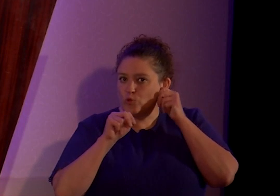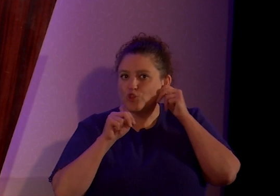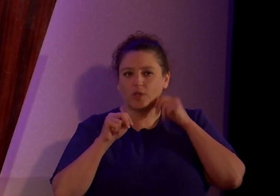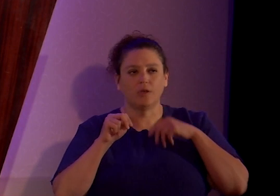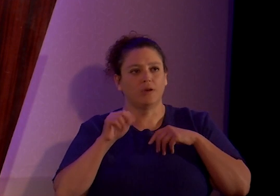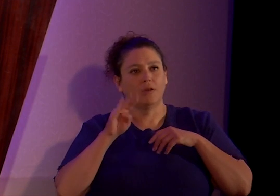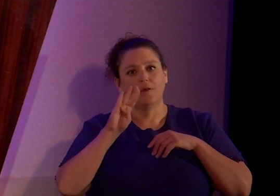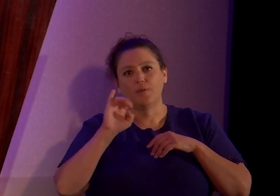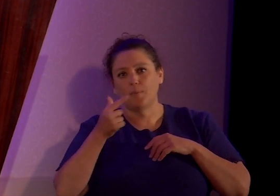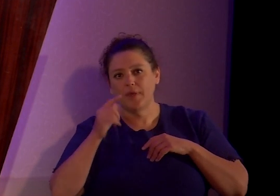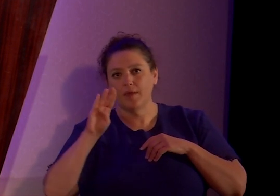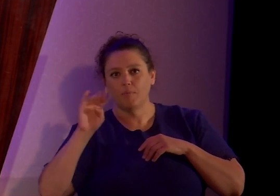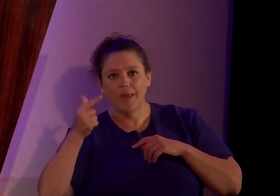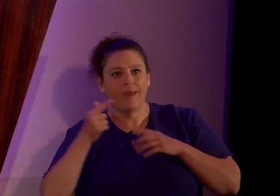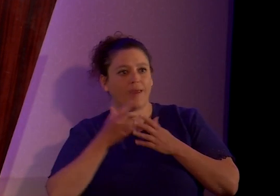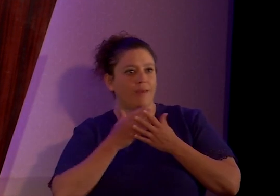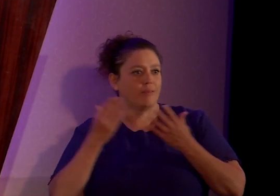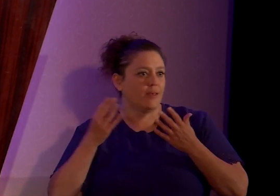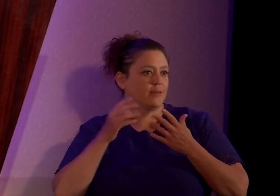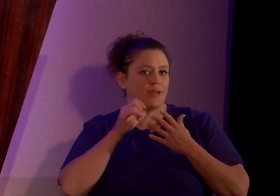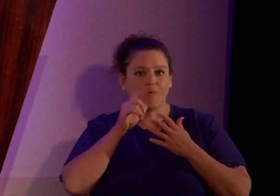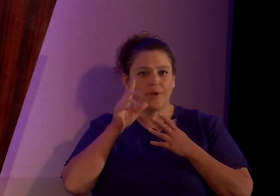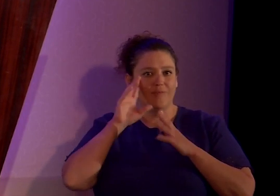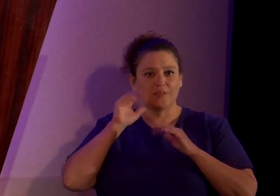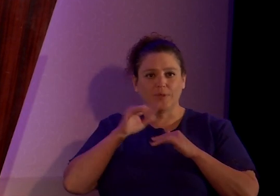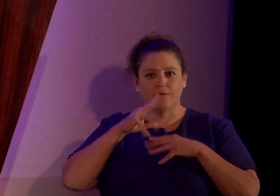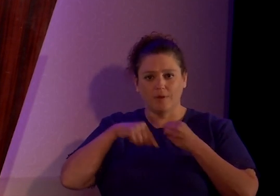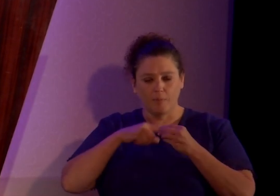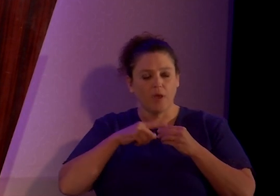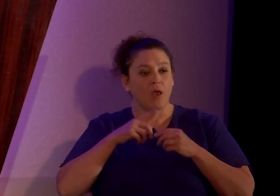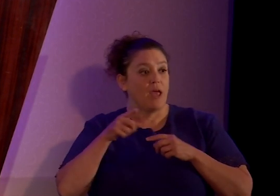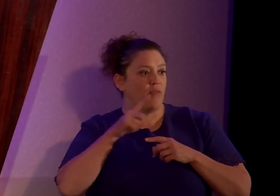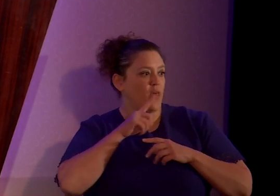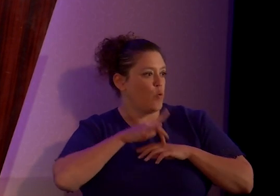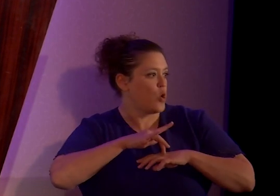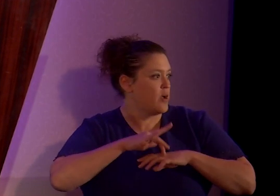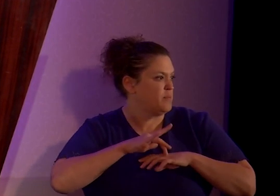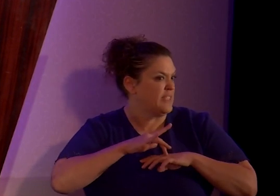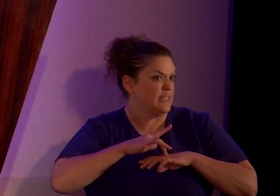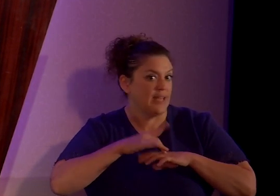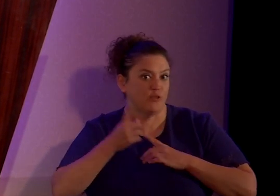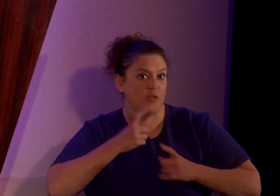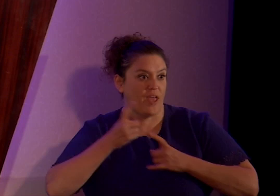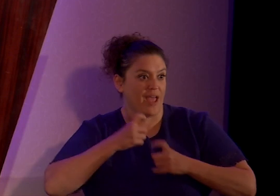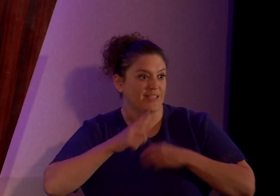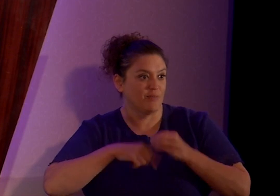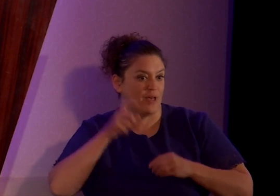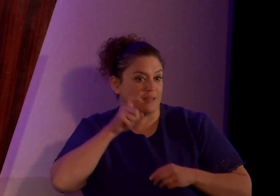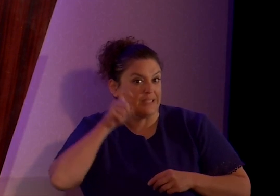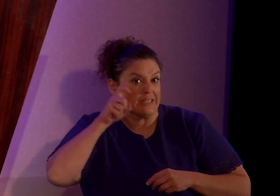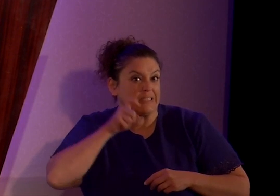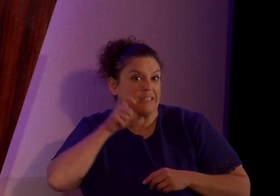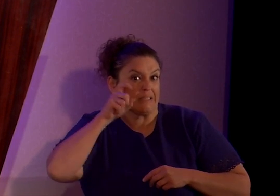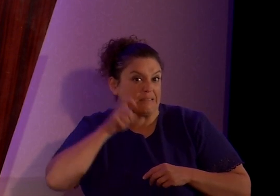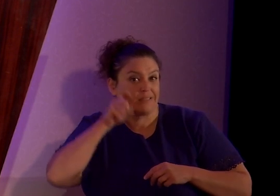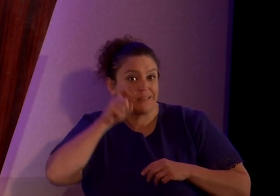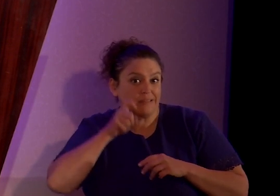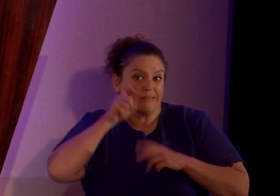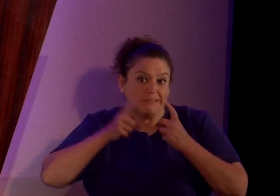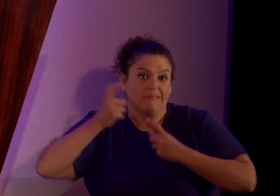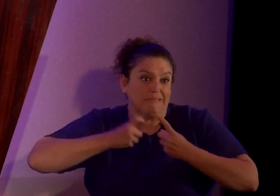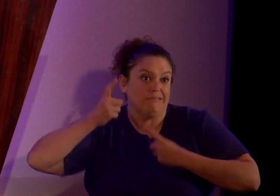wasn't even on the radar. Um, and they were obsessed about asking me about sex, sex, sex, sex, sex.